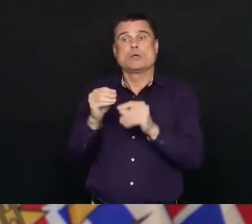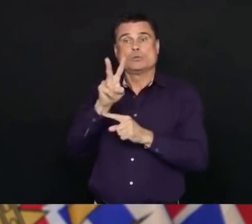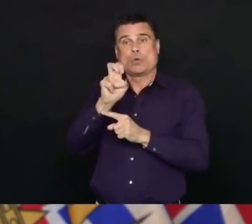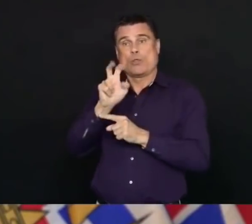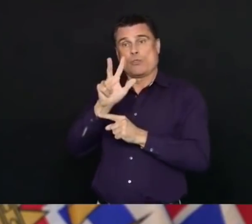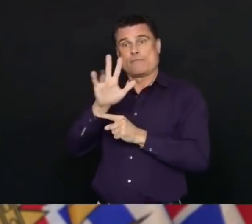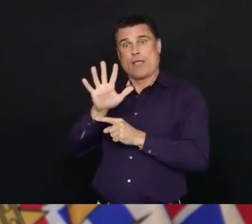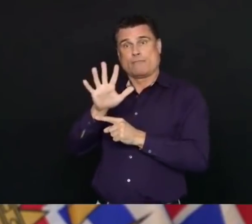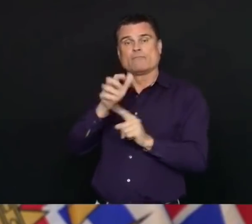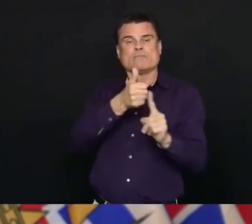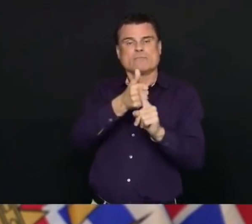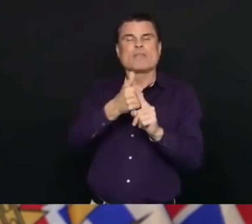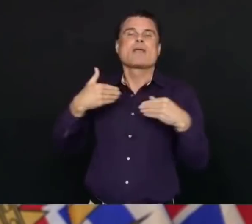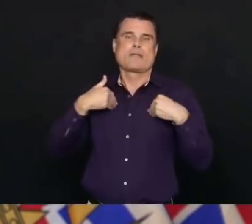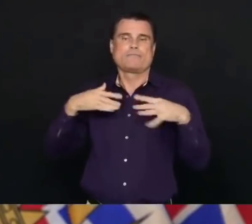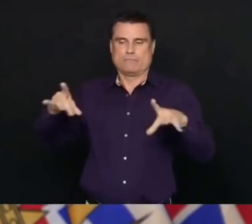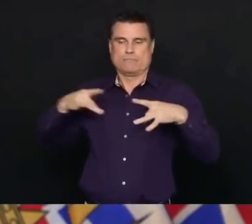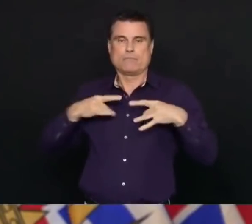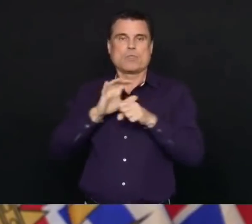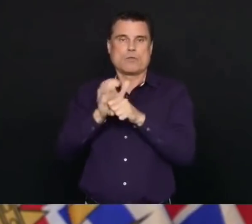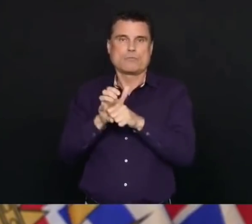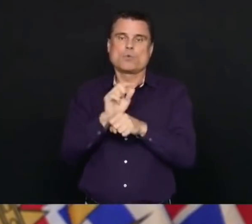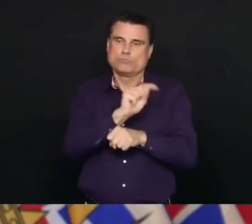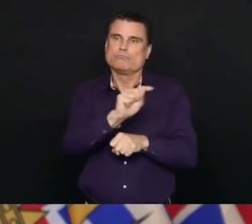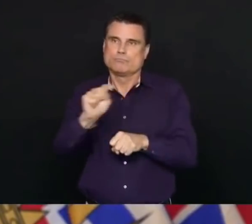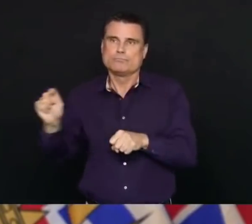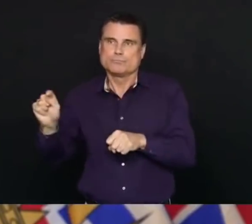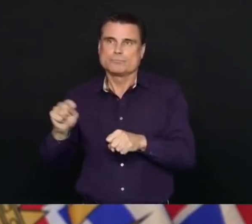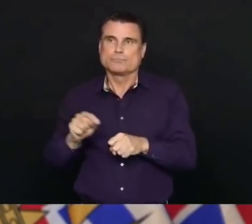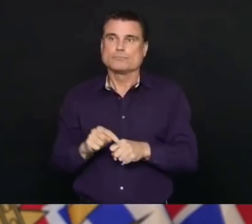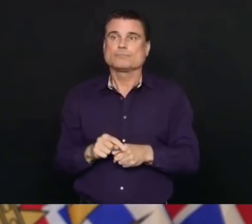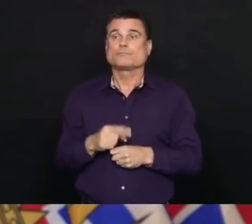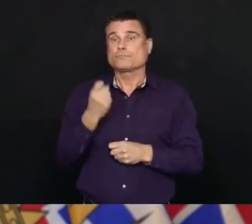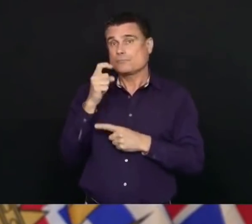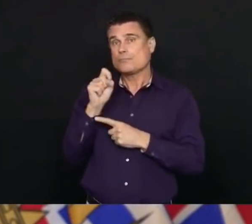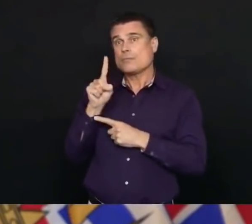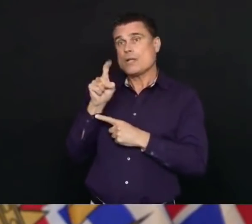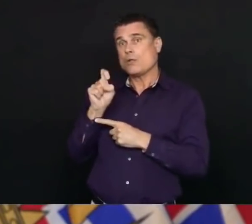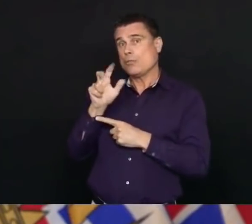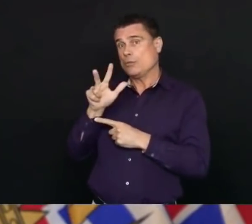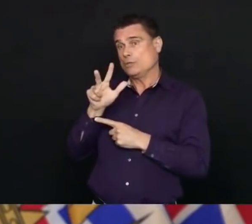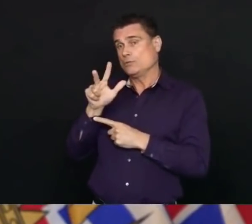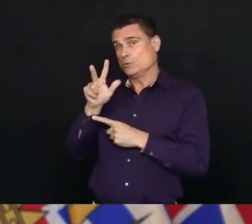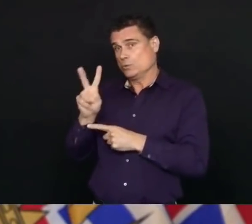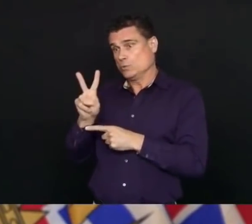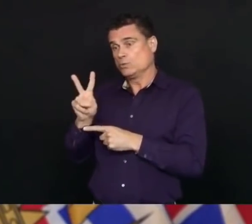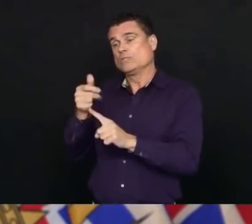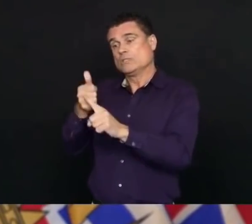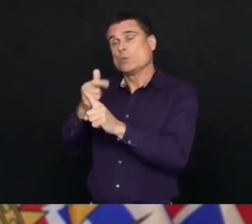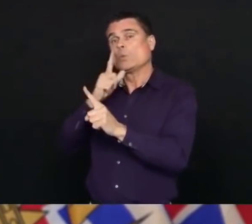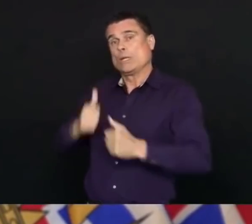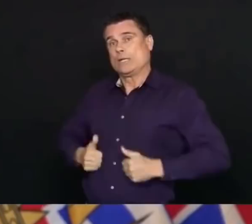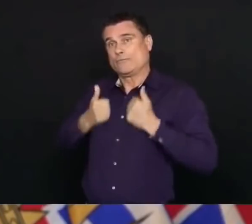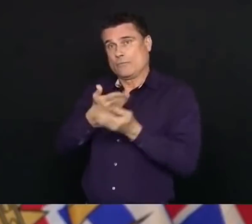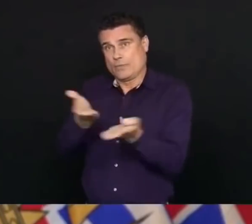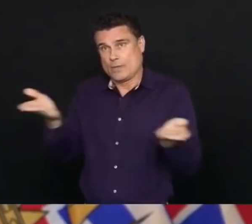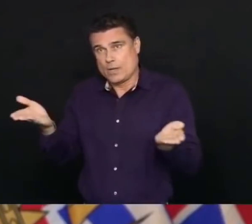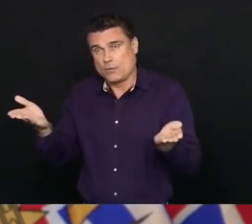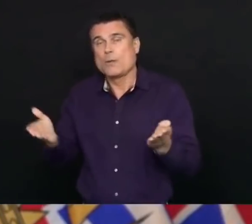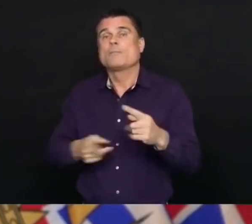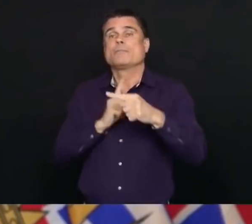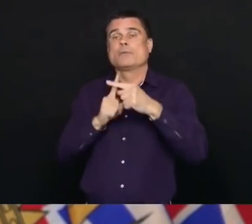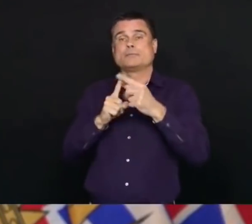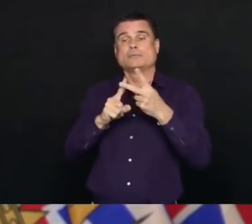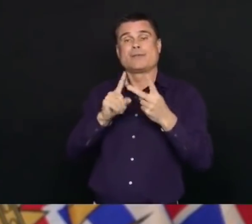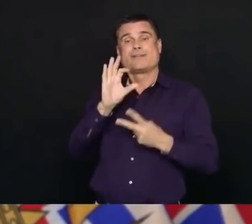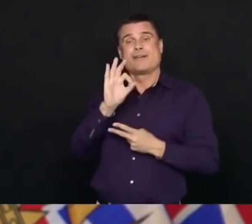including 143 residents and 92 staff, and as you know, the vast majority of the people who have died are